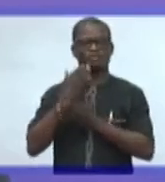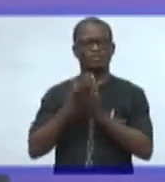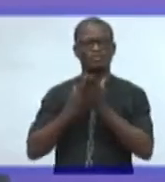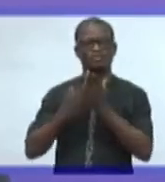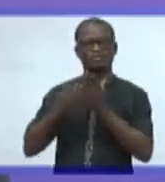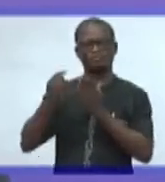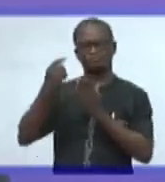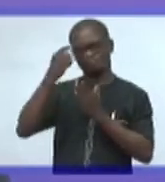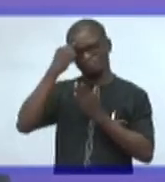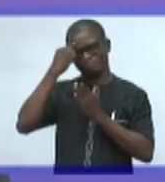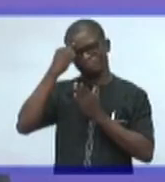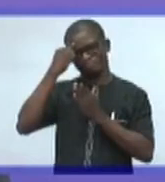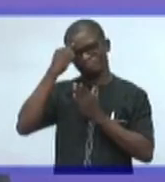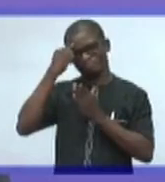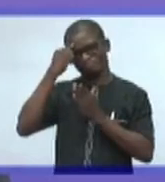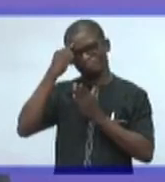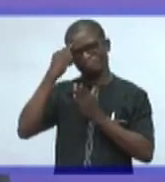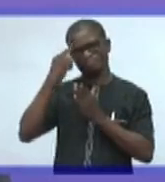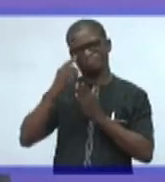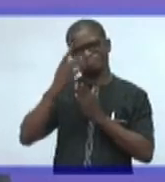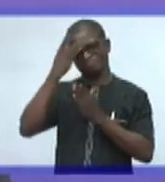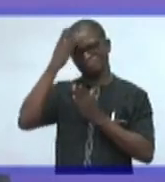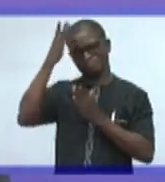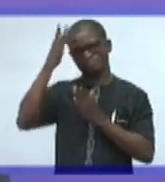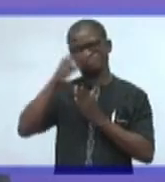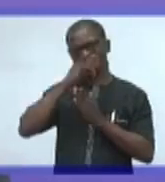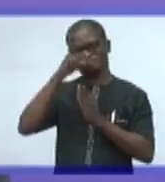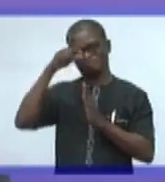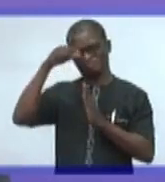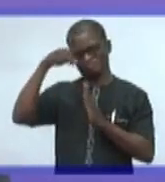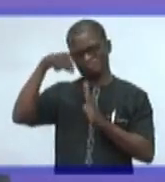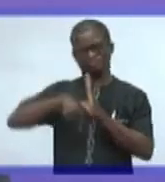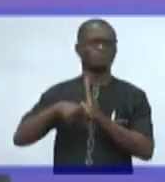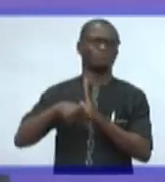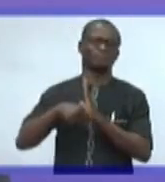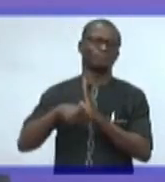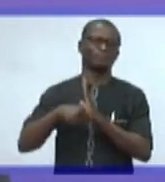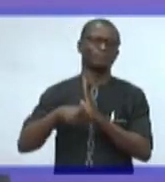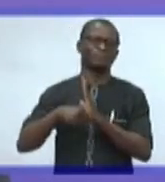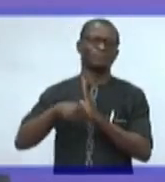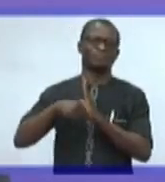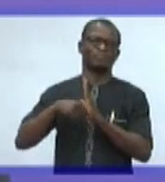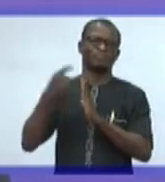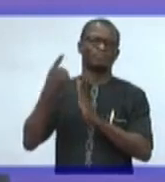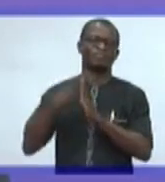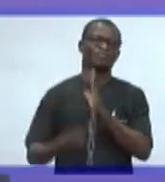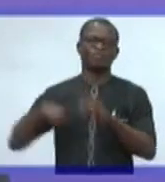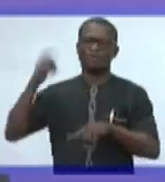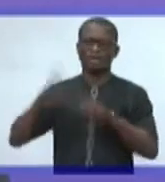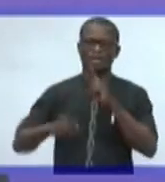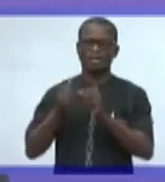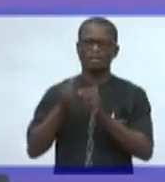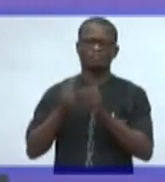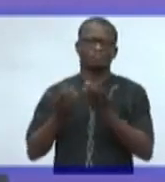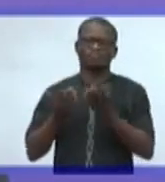brain in the drain. I've been saying this for a very long time. We cannot afford to have educated